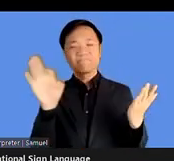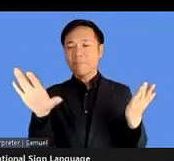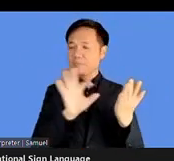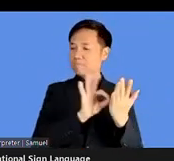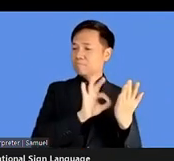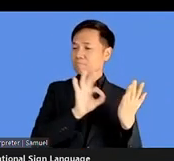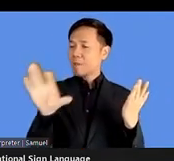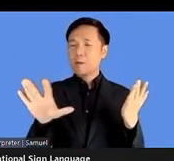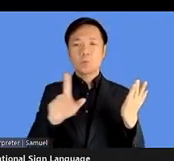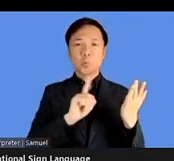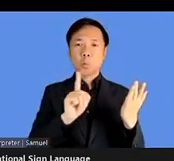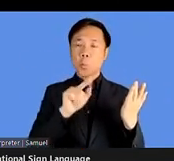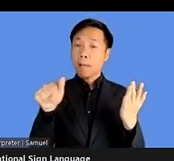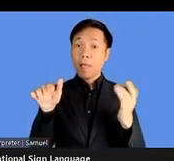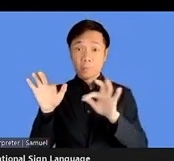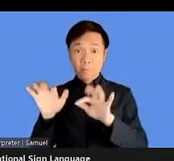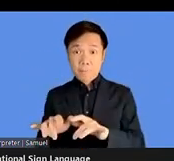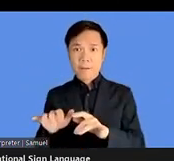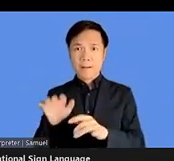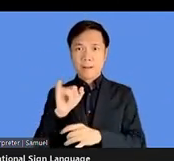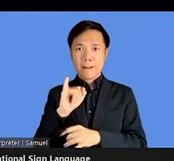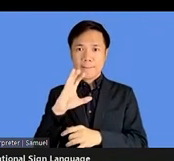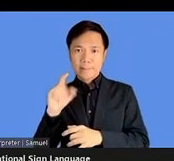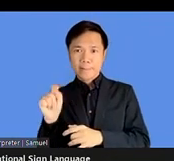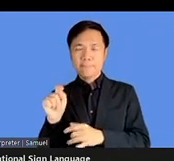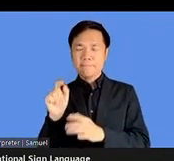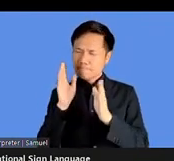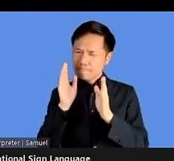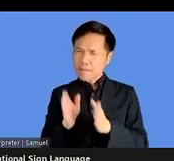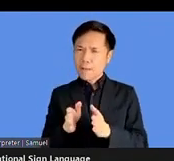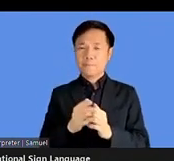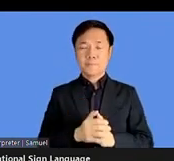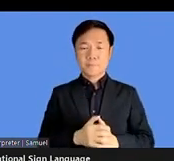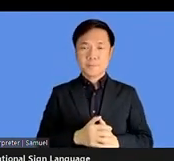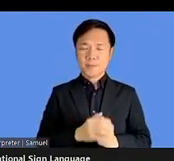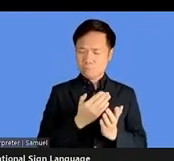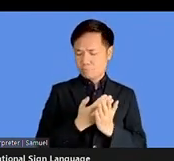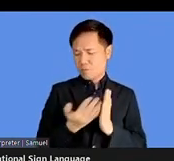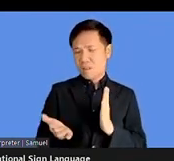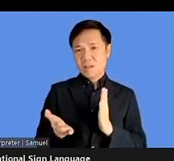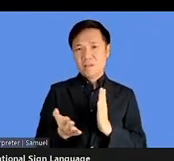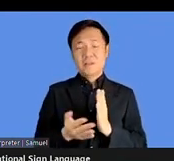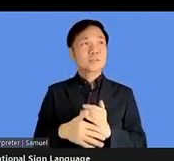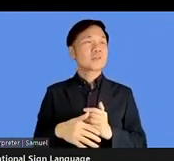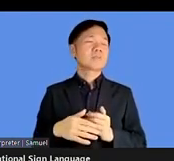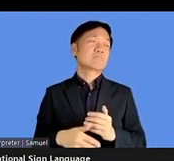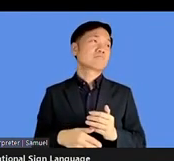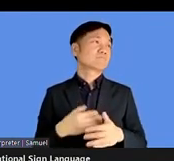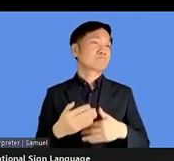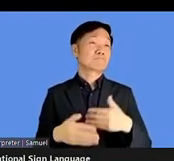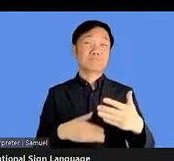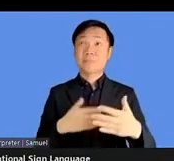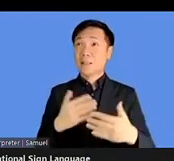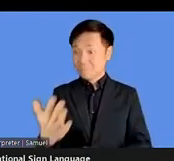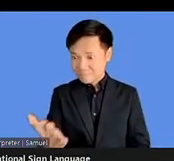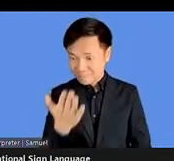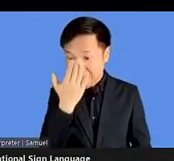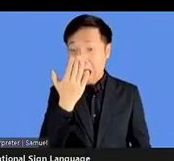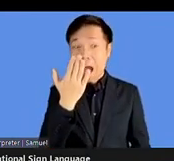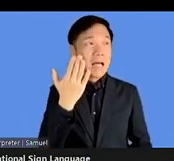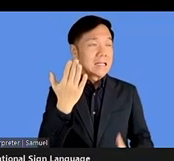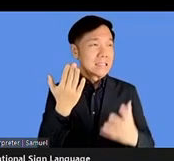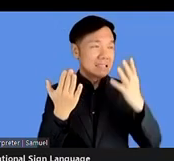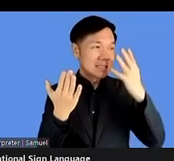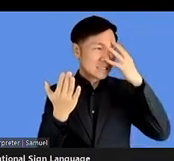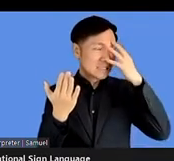ICT, essential part of web design. It's not something that you add on as an afterthought. It has to be there from day one, and